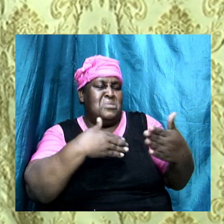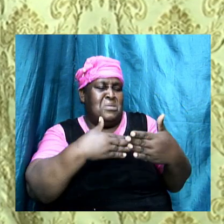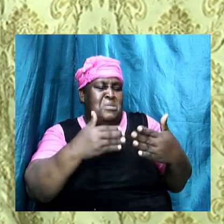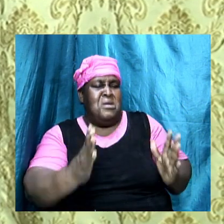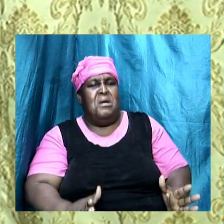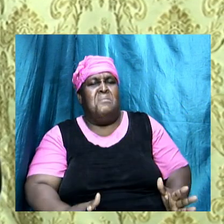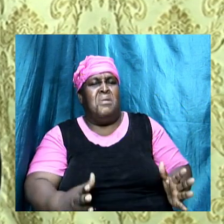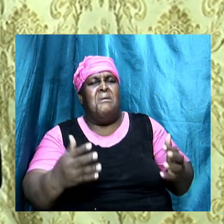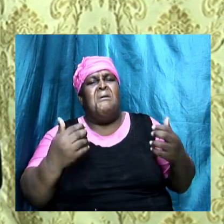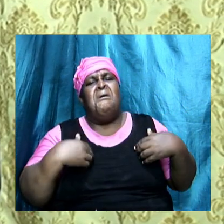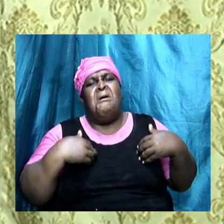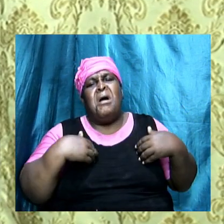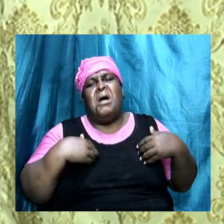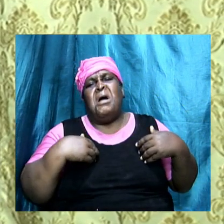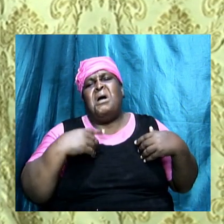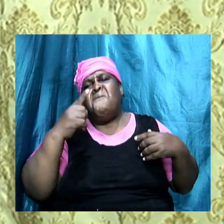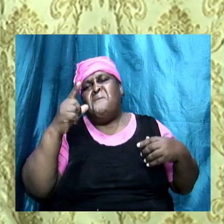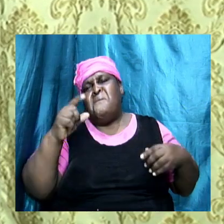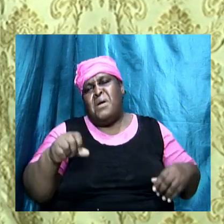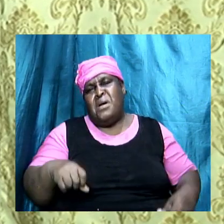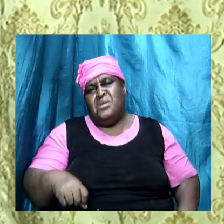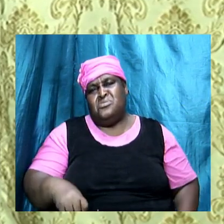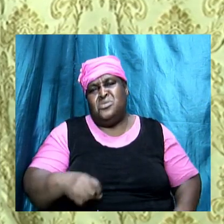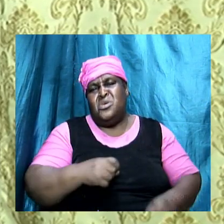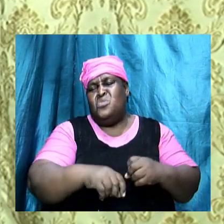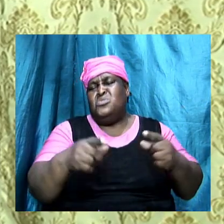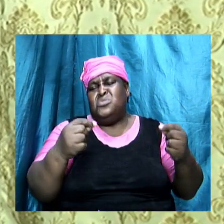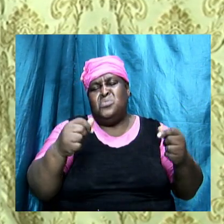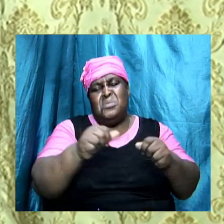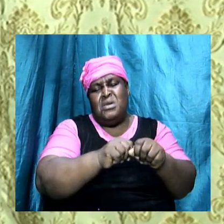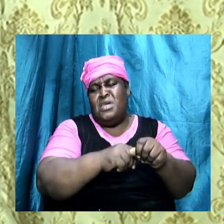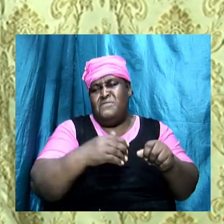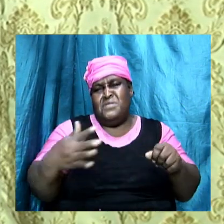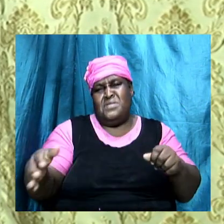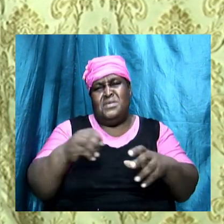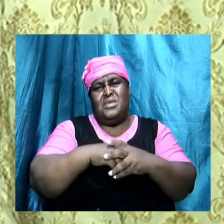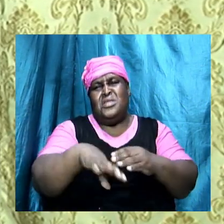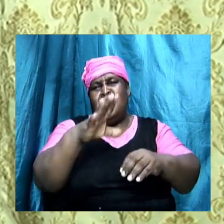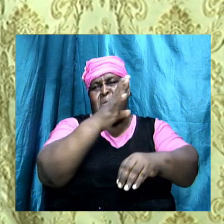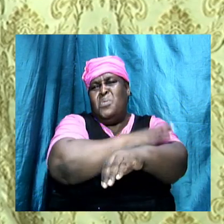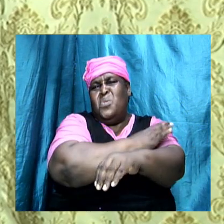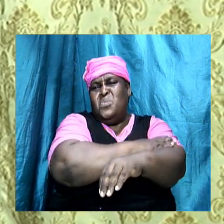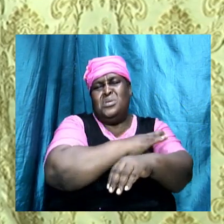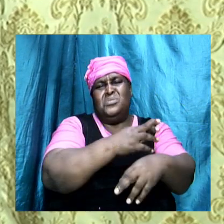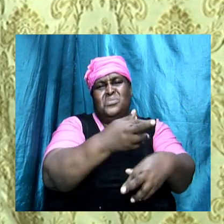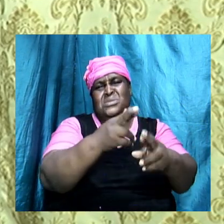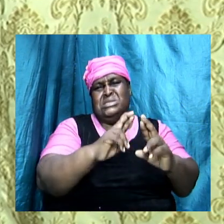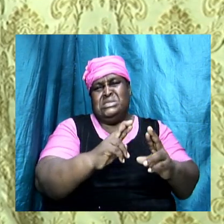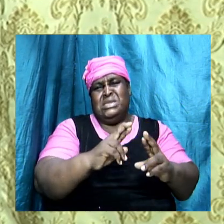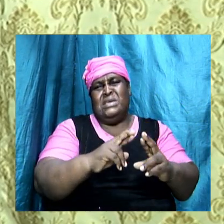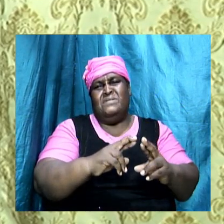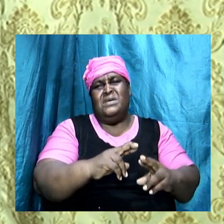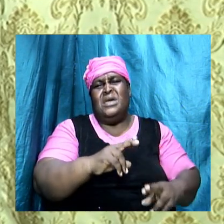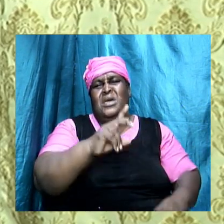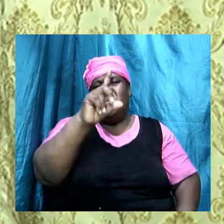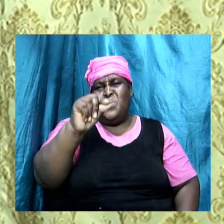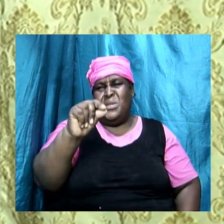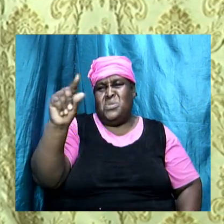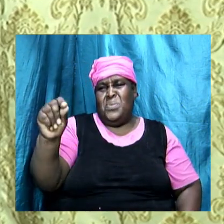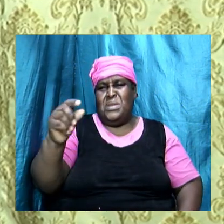and you will do everything within your power to get a 2020 if it